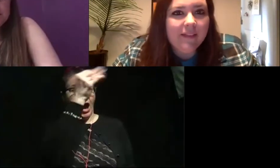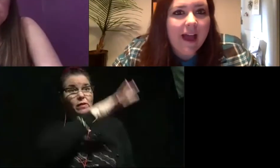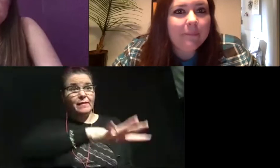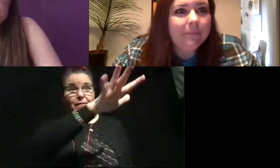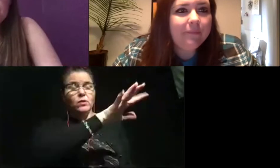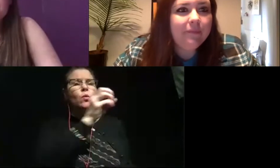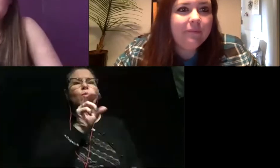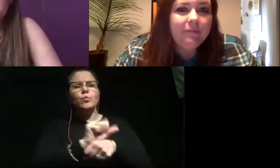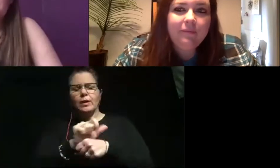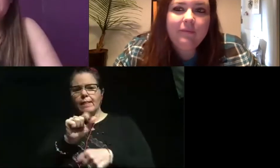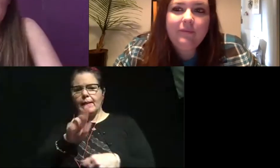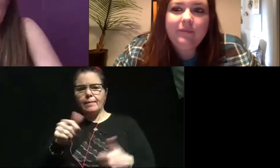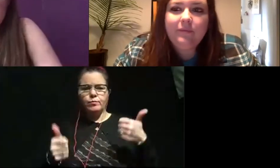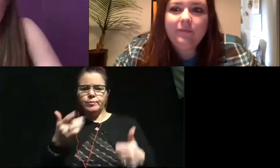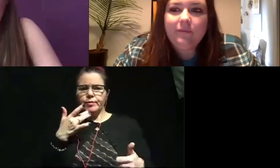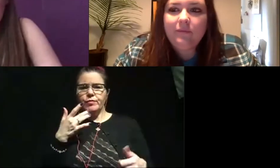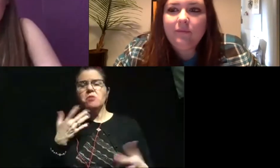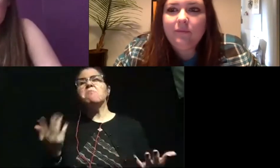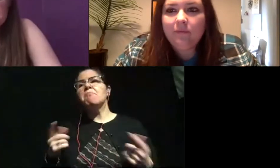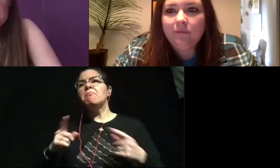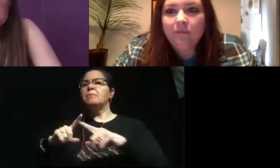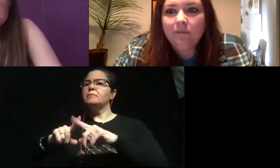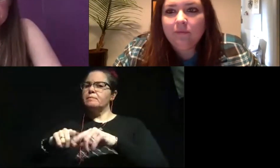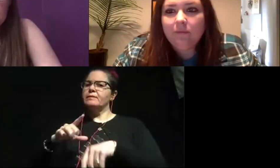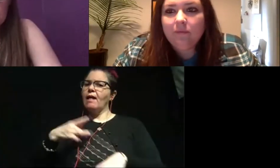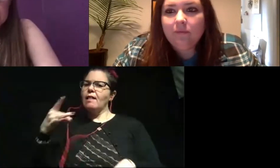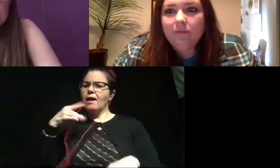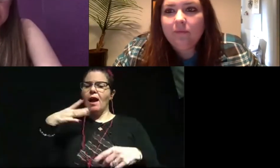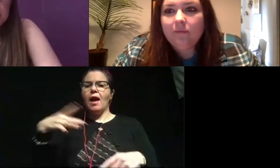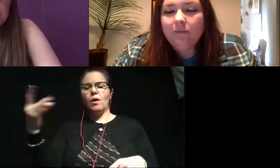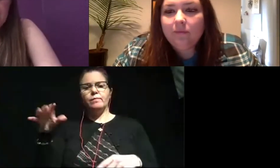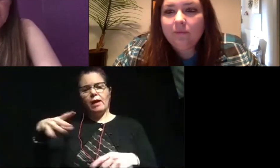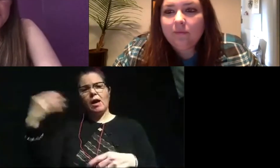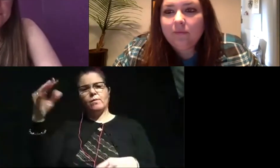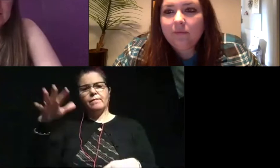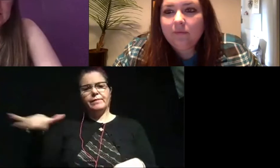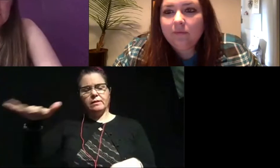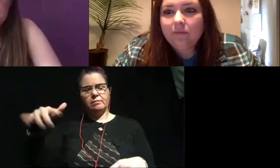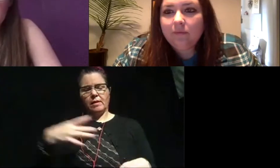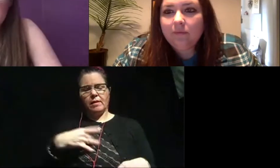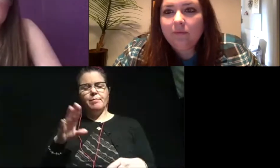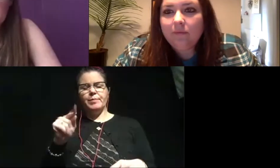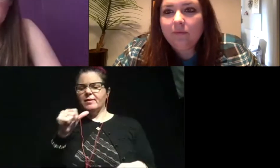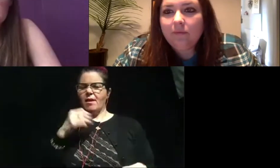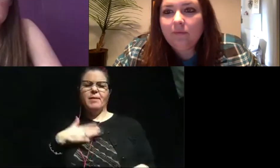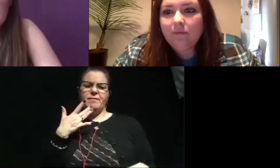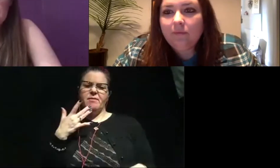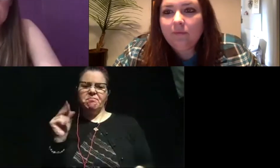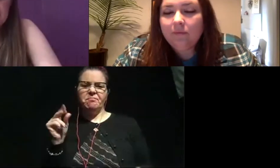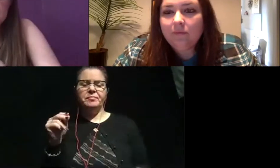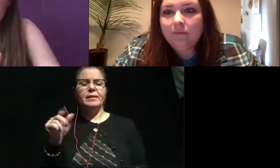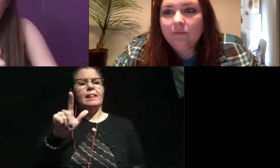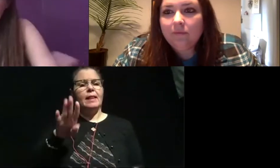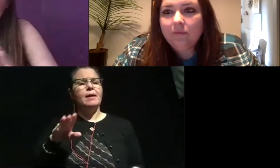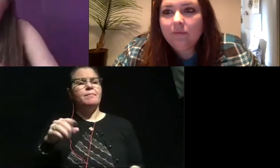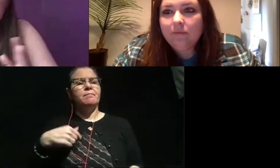working in the lab? That depends. I do like field work. I really do. But it's not my favorite. I think I work in the lab a